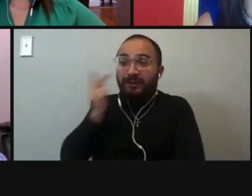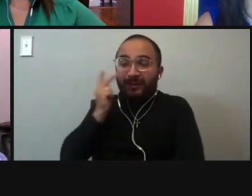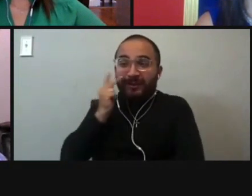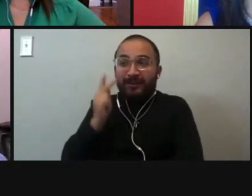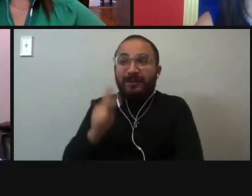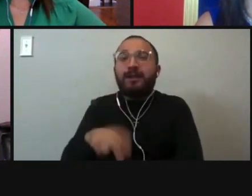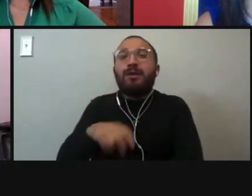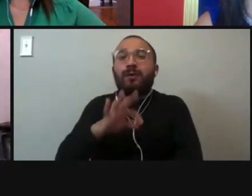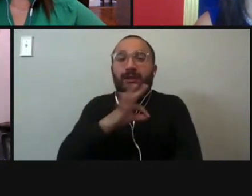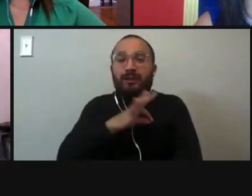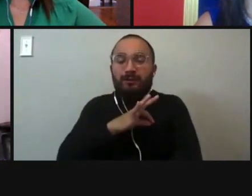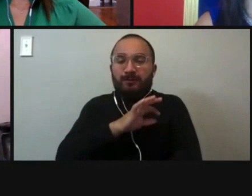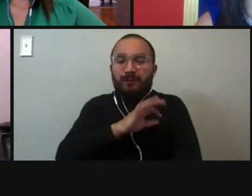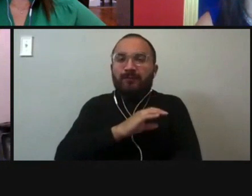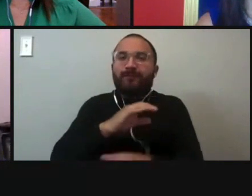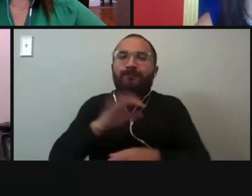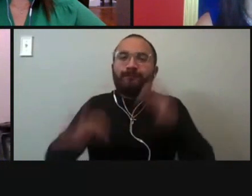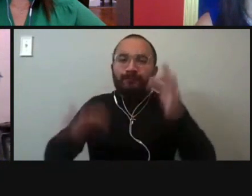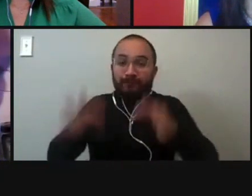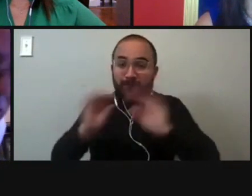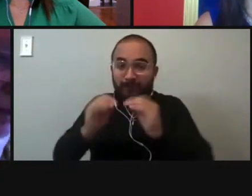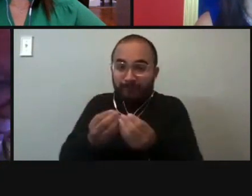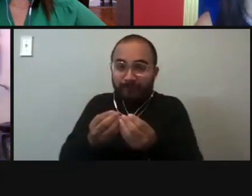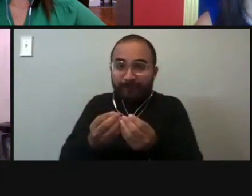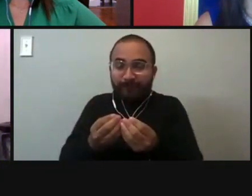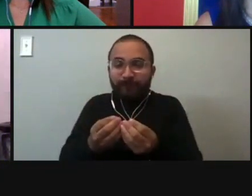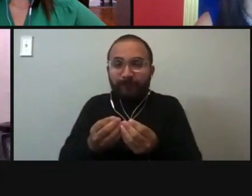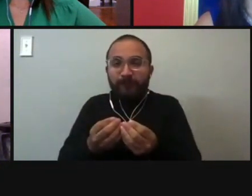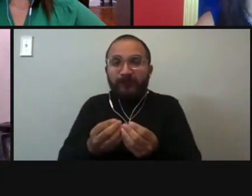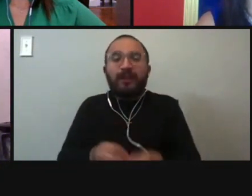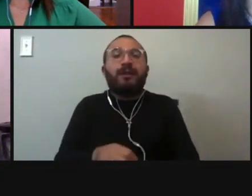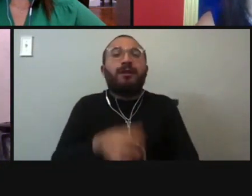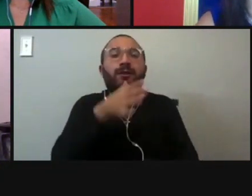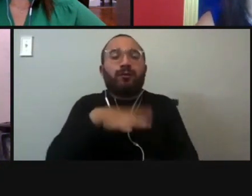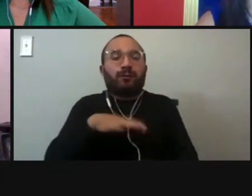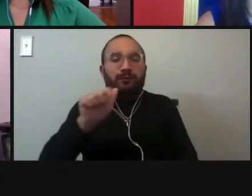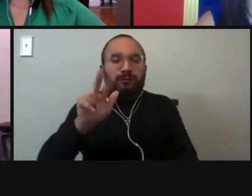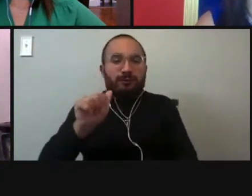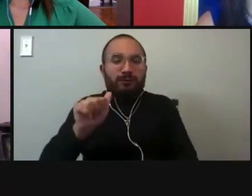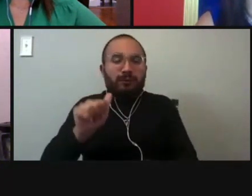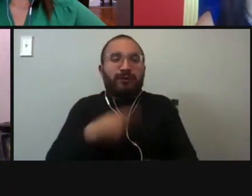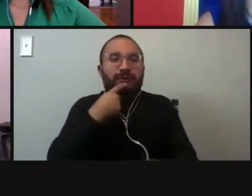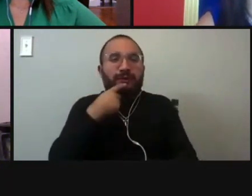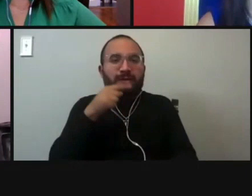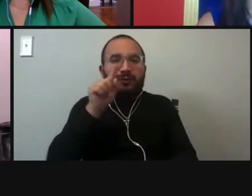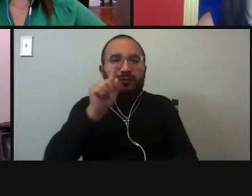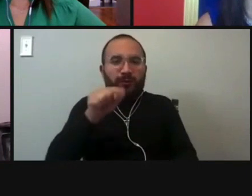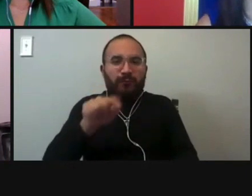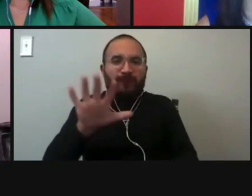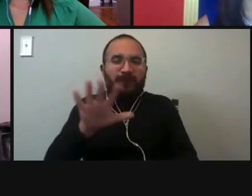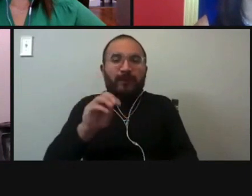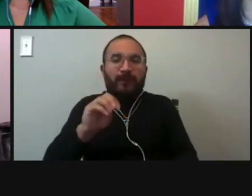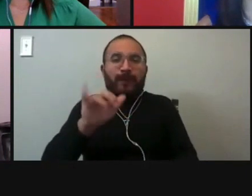Sheriff's department? Uh, as Ms. Hortek mentioned the $1.5 million, um, the program is, um, in conjunction